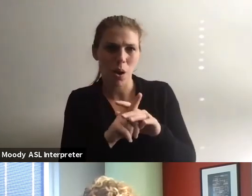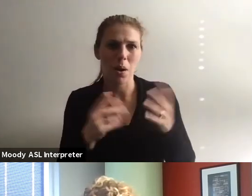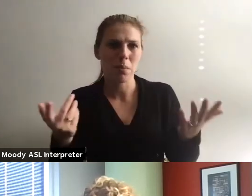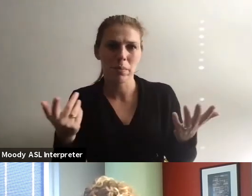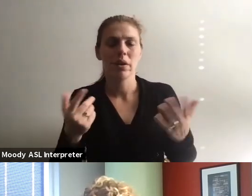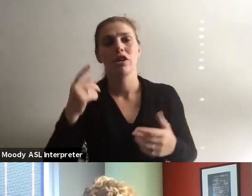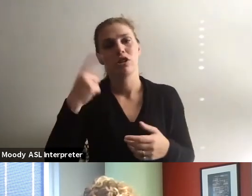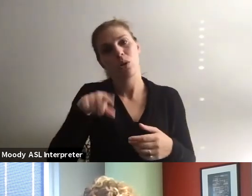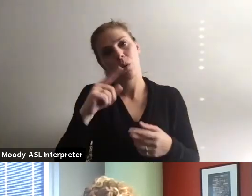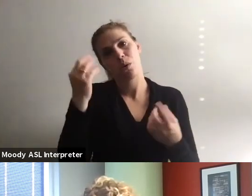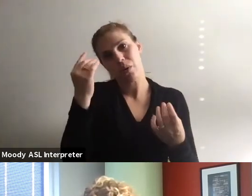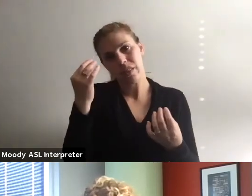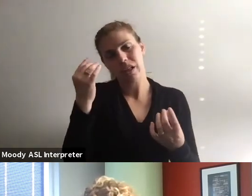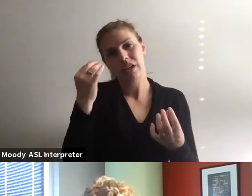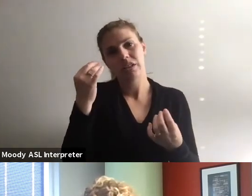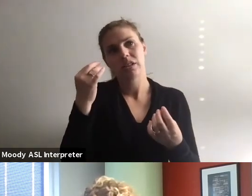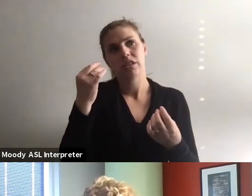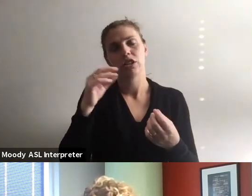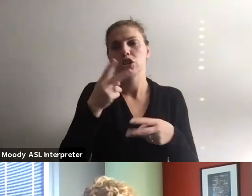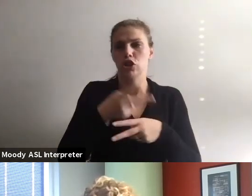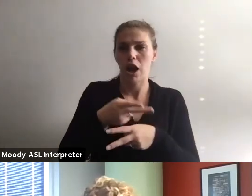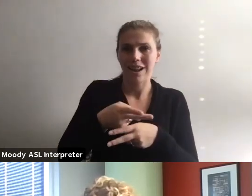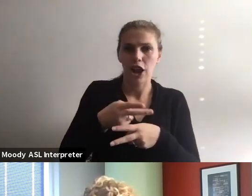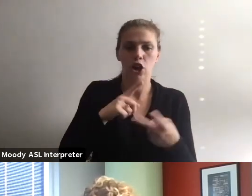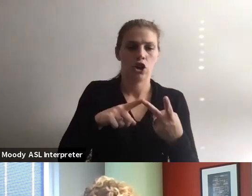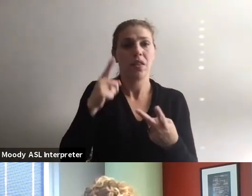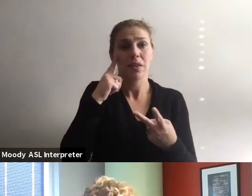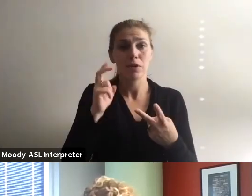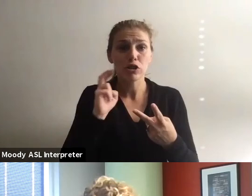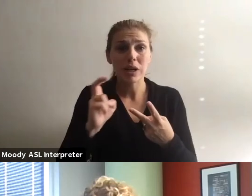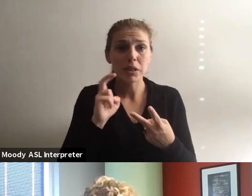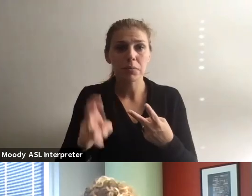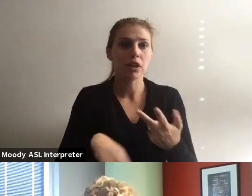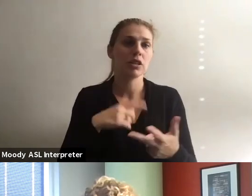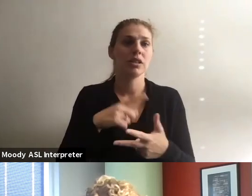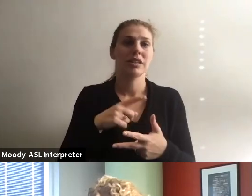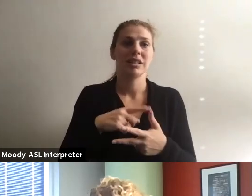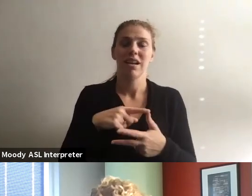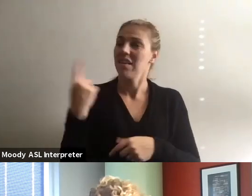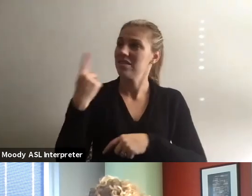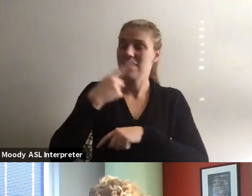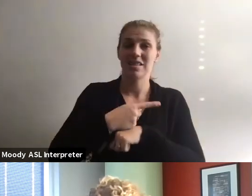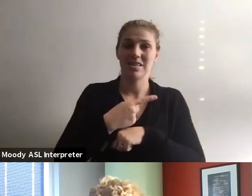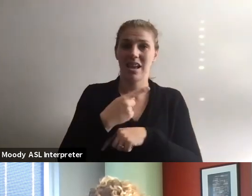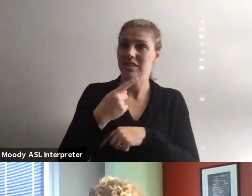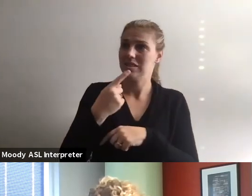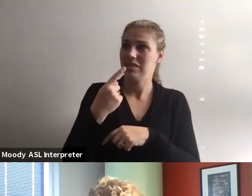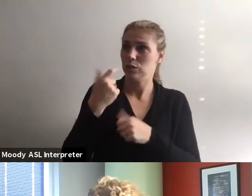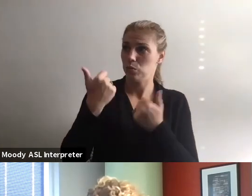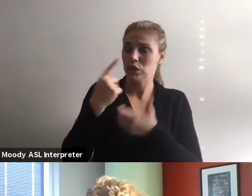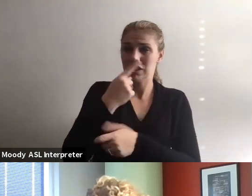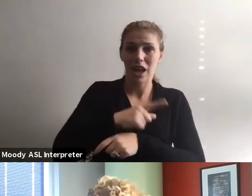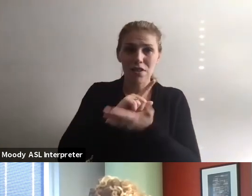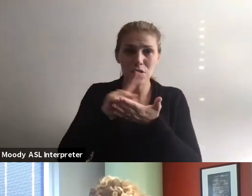have you thought about, um, you know, childcare? Have you thought about transportation? Have you thought about the day of, of, of, of the day of the week